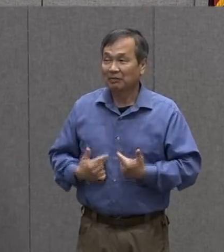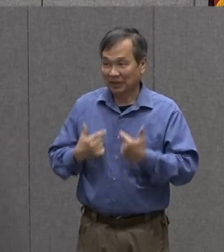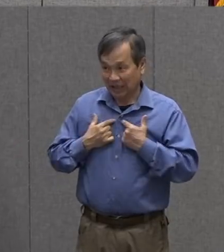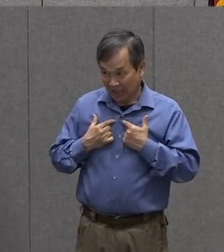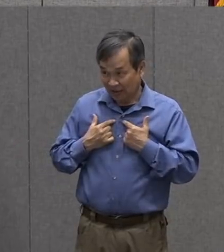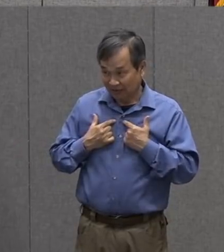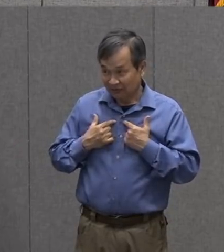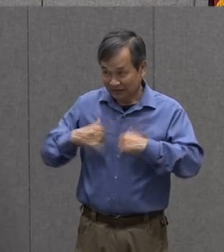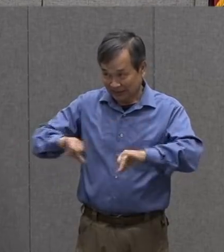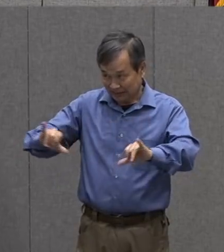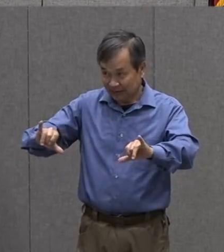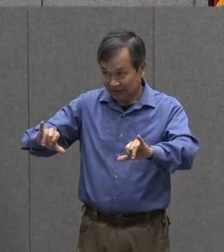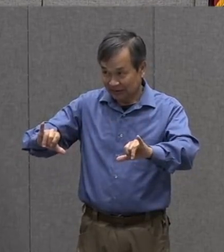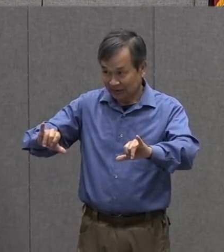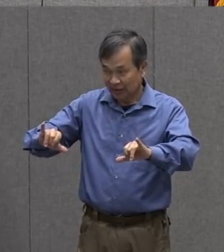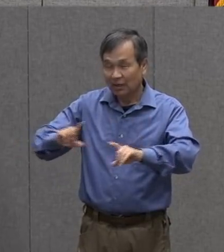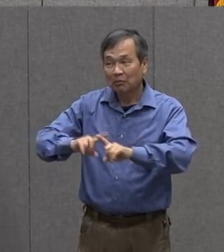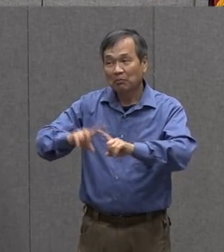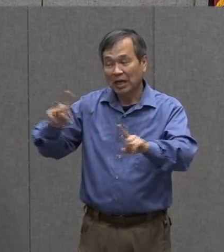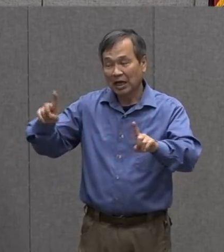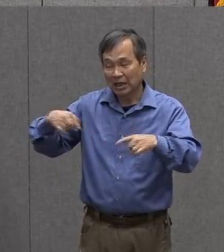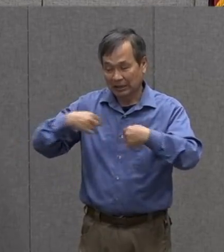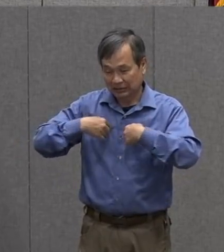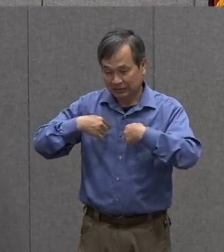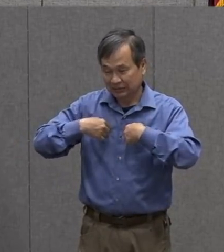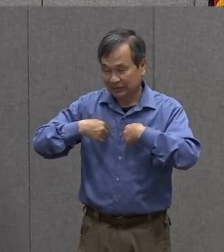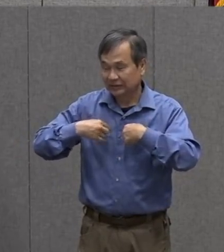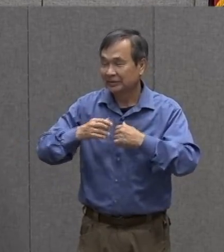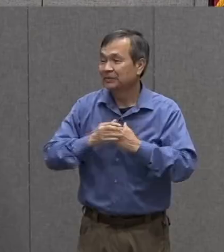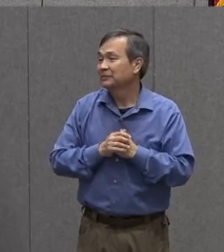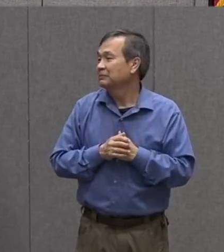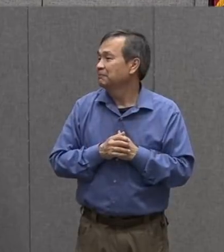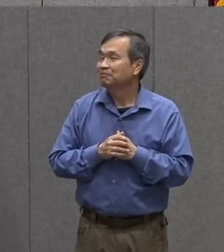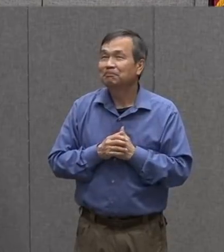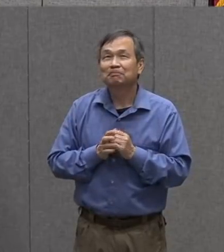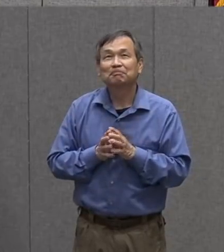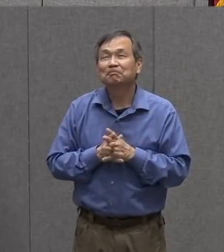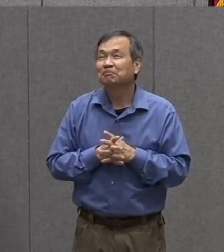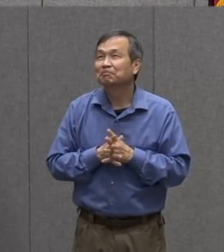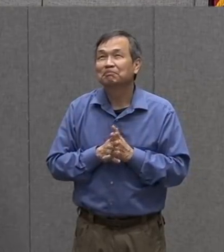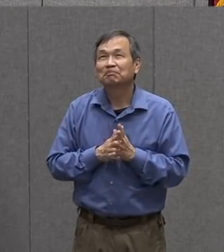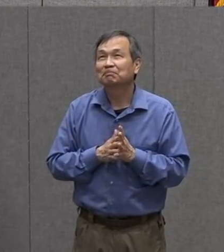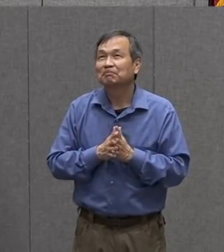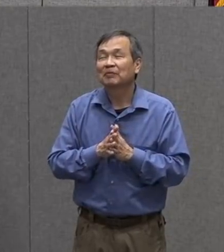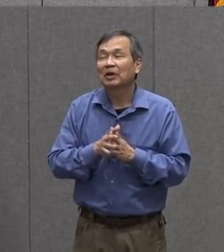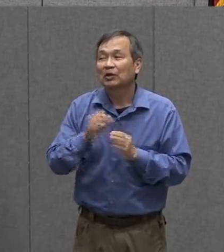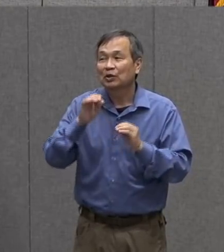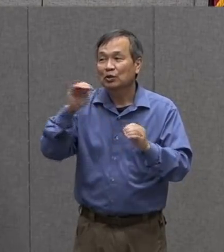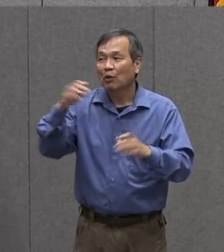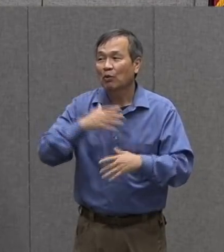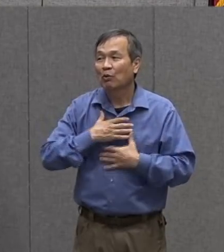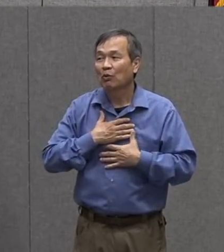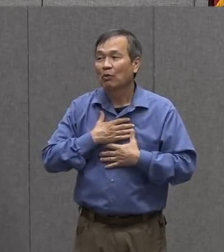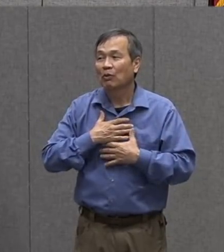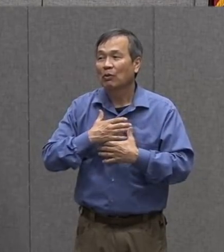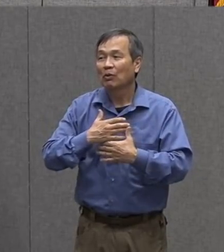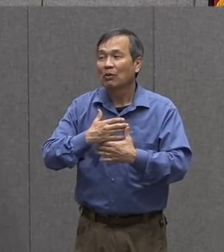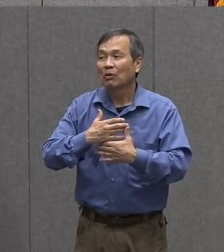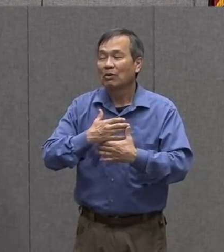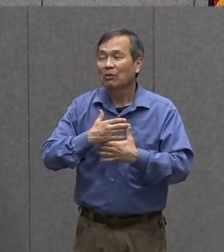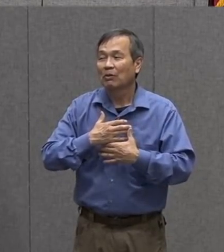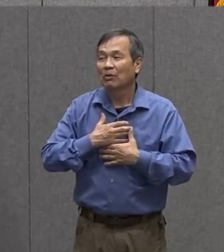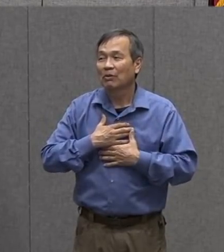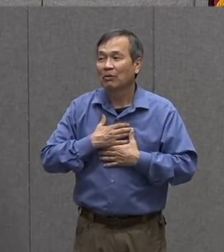but this living thing doesn't breathe at least